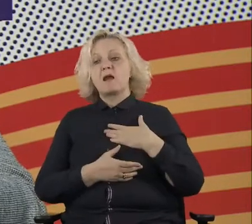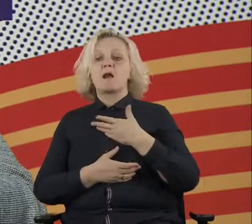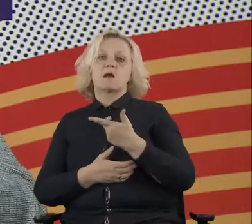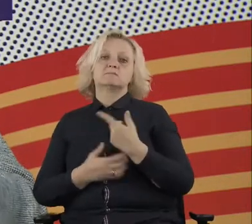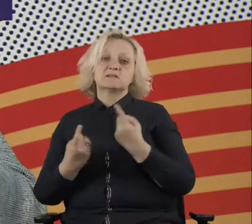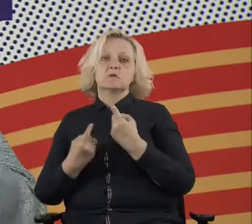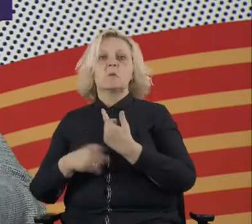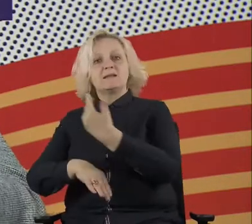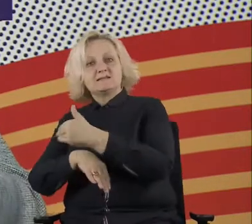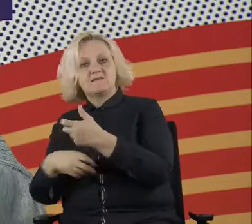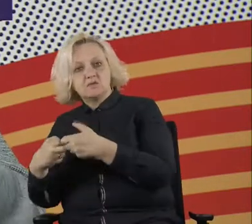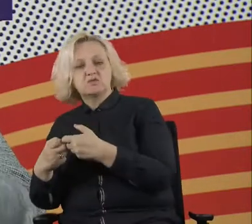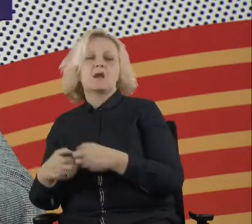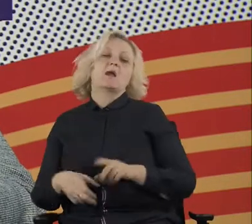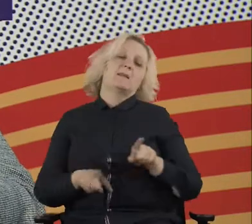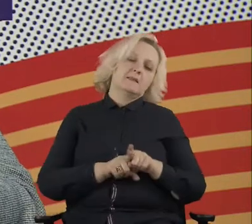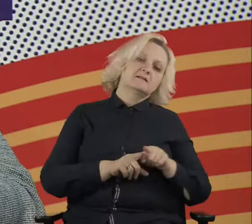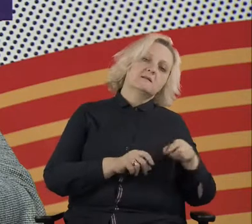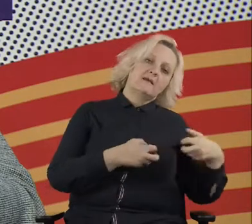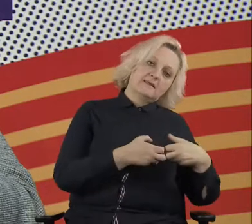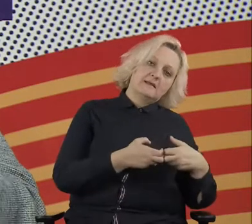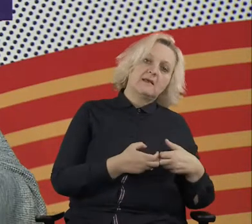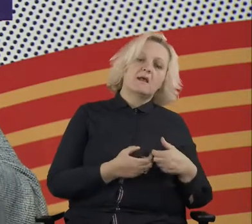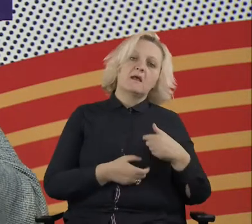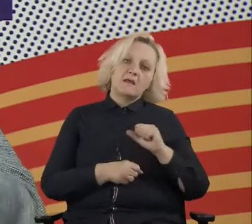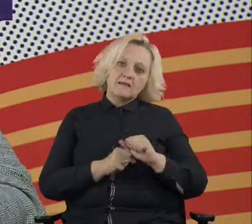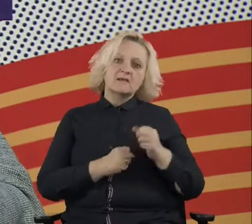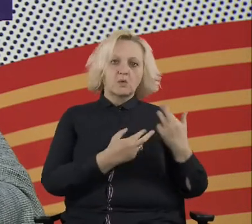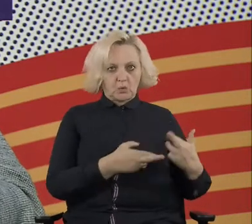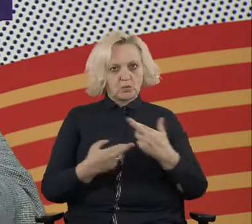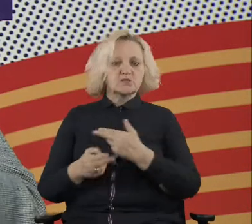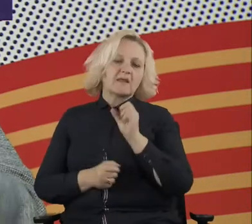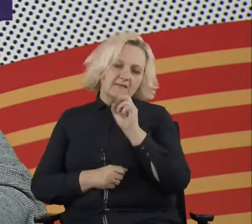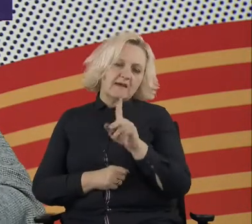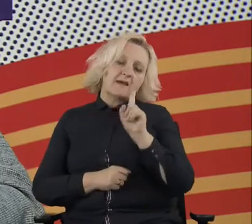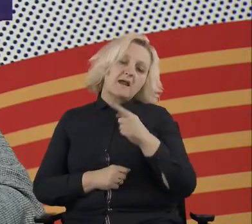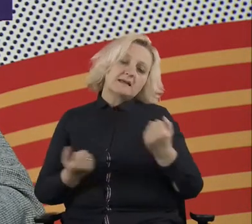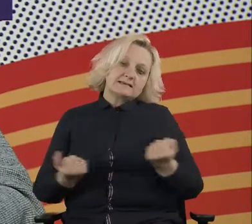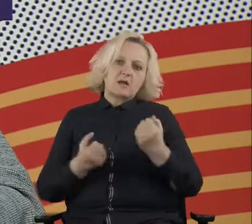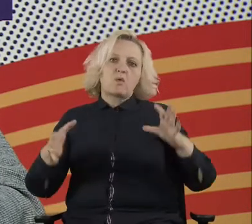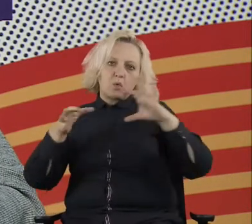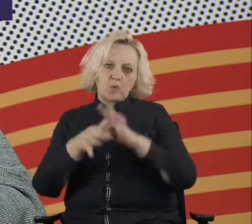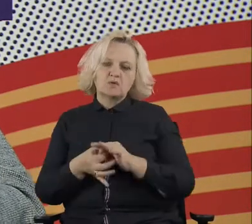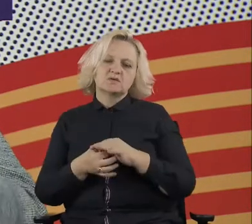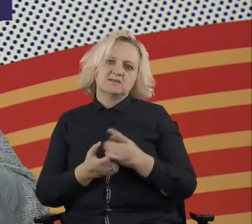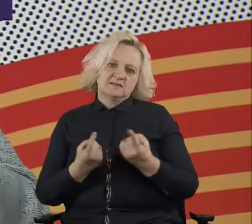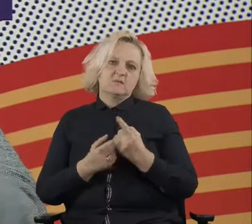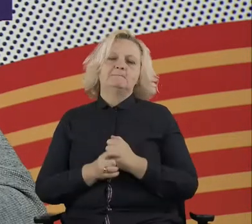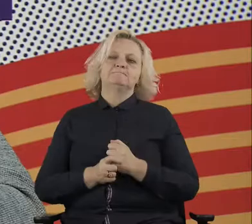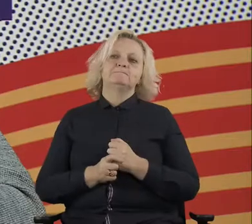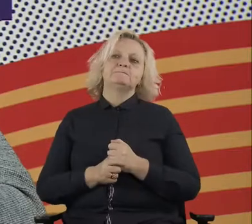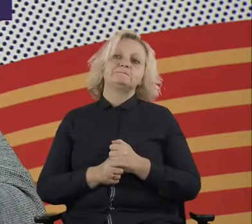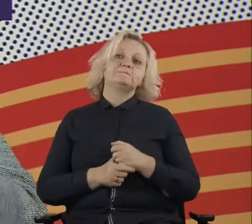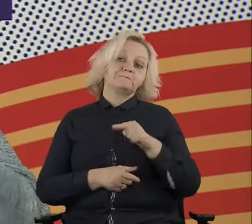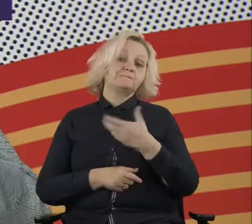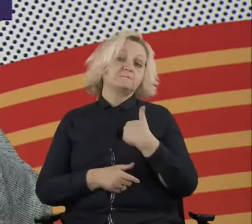are differences, but they should be combined. And actually, like, I think these kinds of technologies are really useful when they work as a facilitator